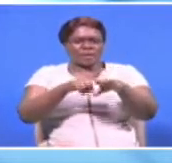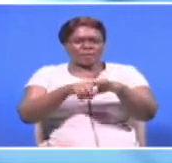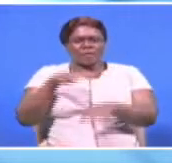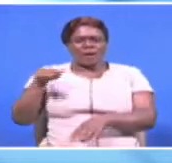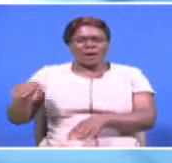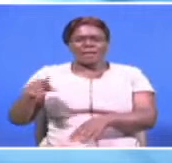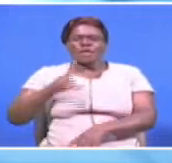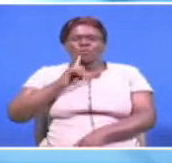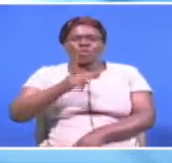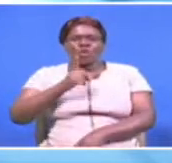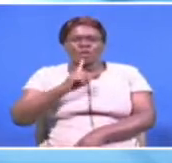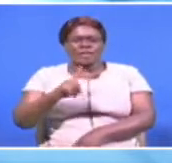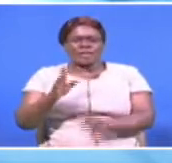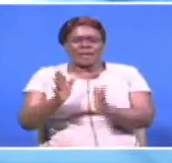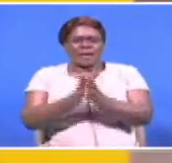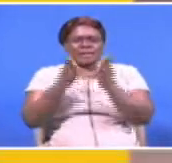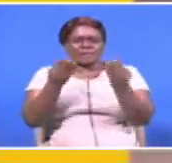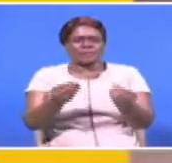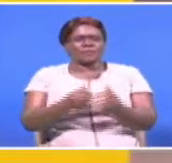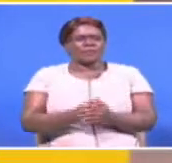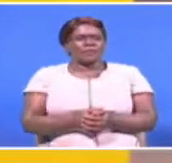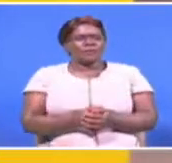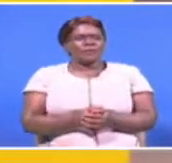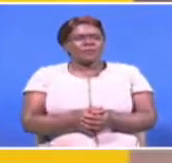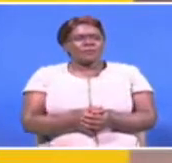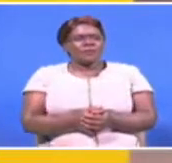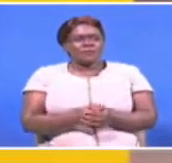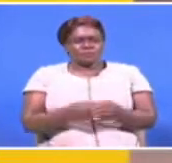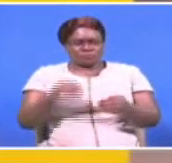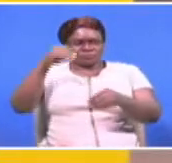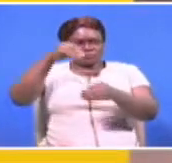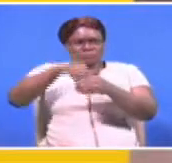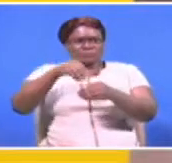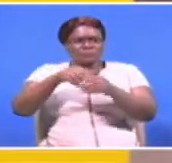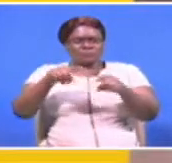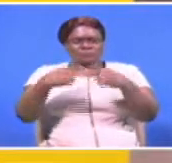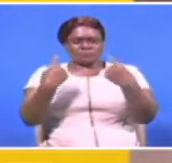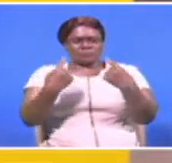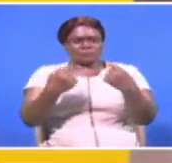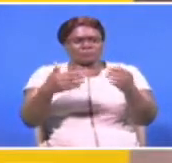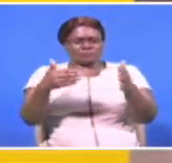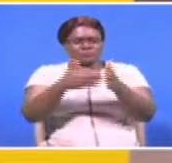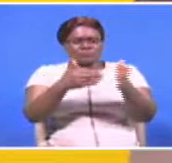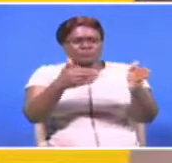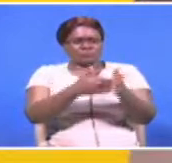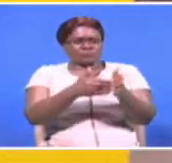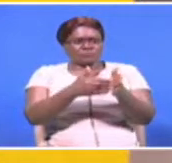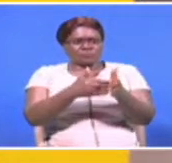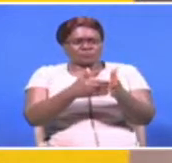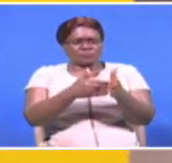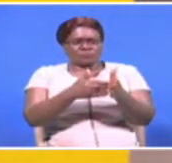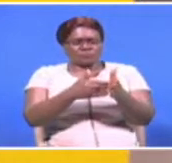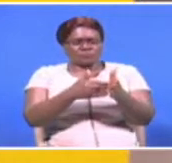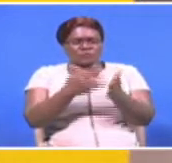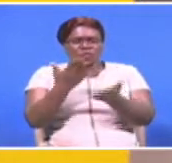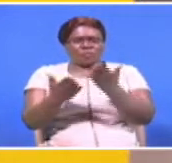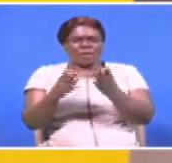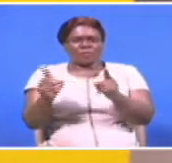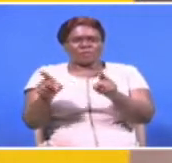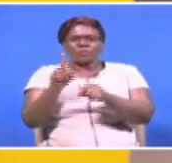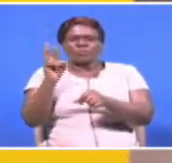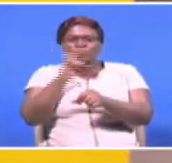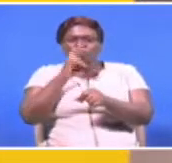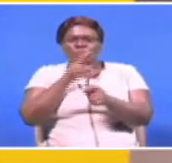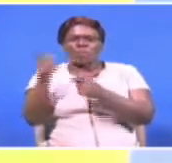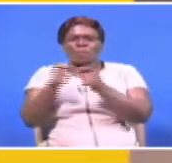warning and response. A depth of investment in conflict prevention compared to crisis management and humanitarian